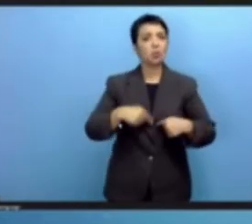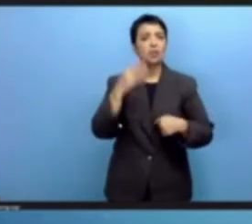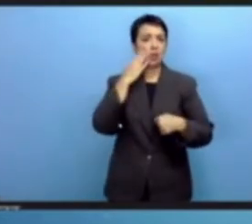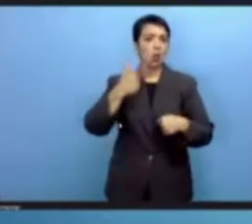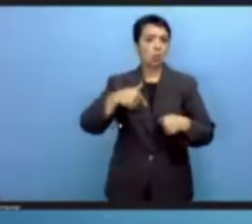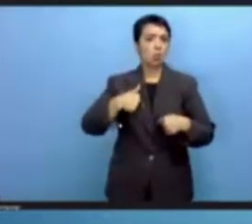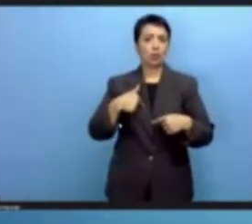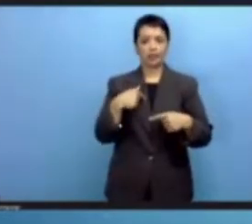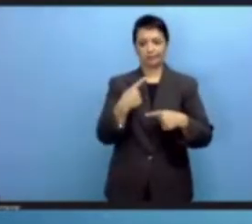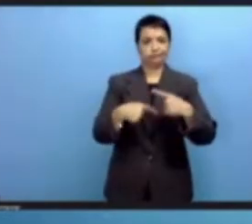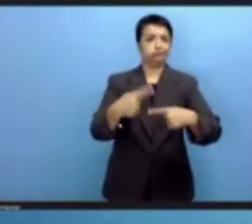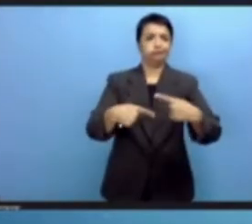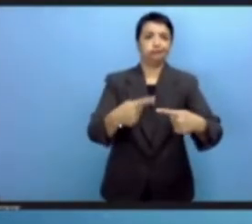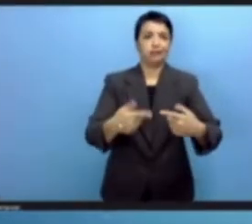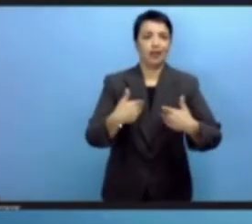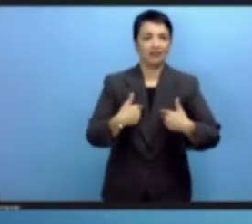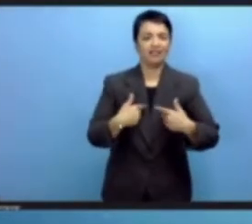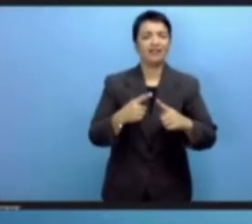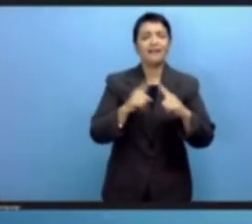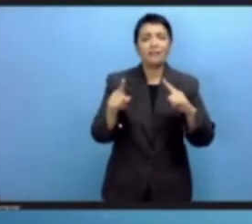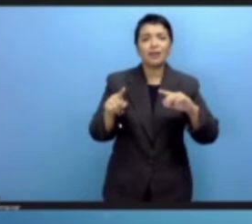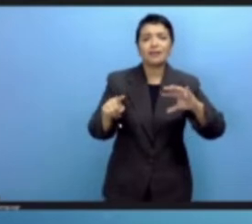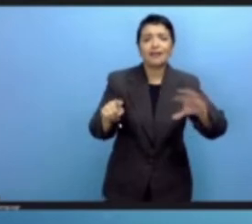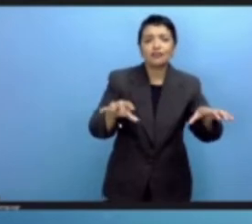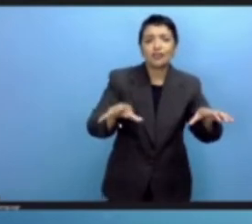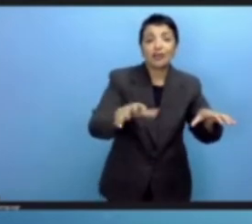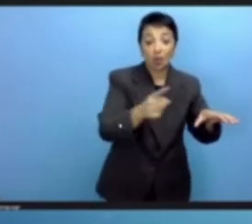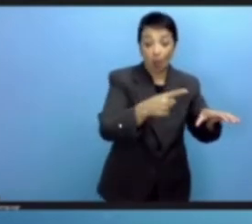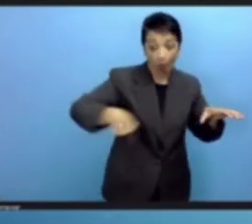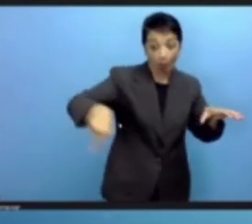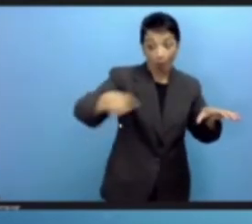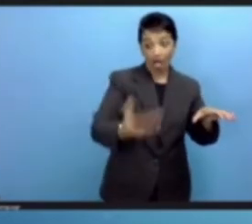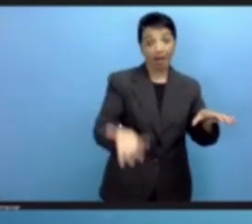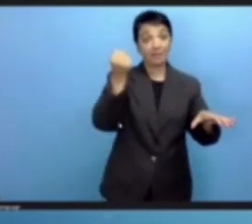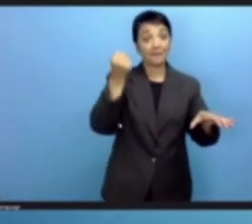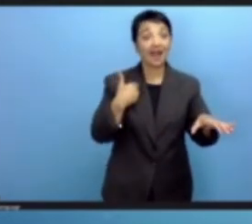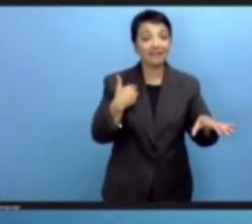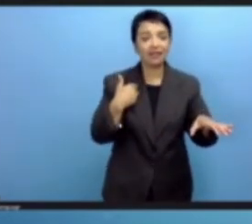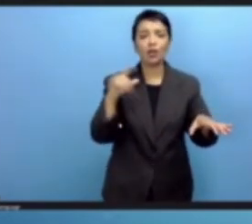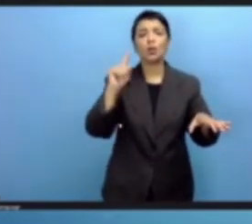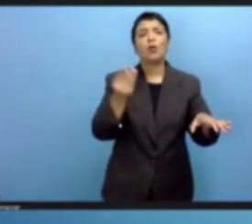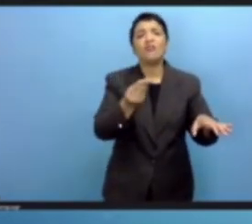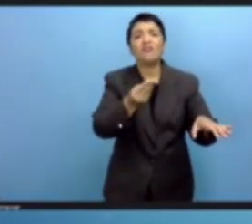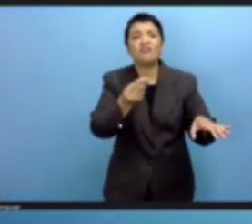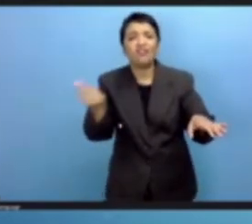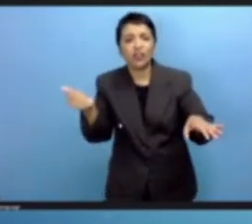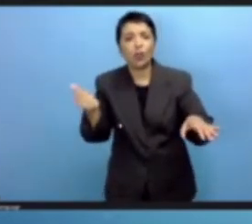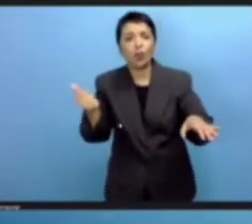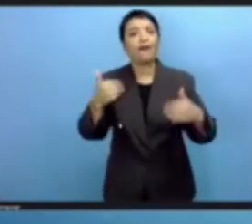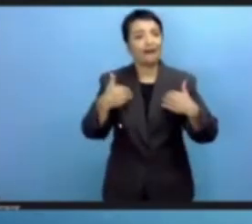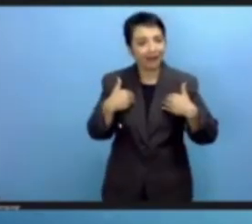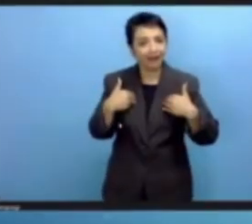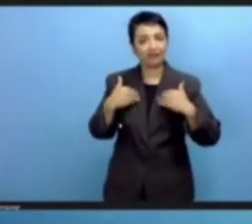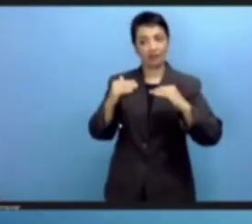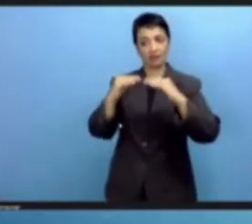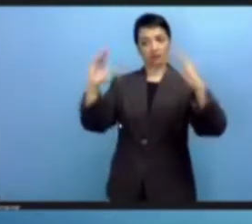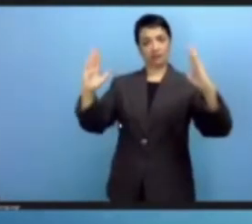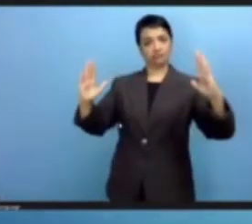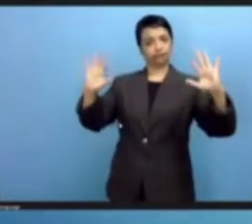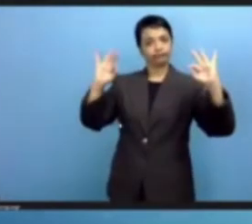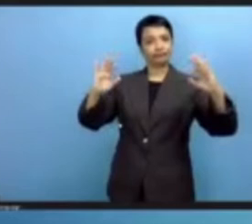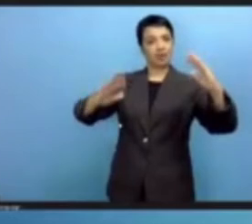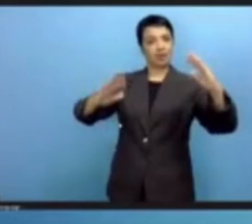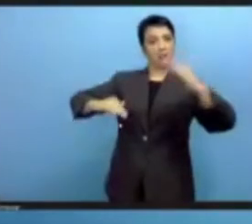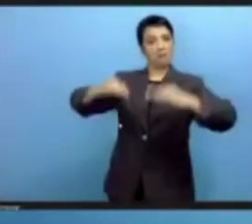very few countries who have realized the power of digital public infrastructure. And we need to take that